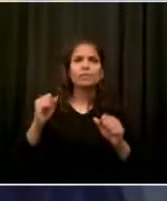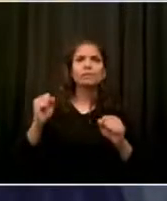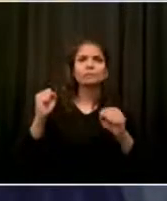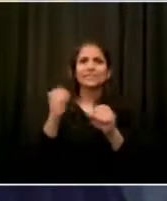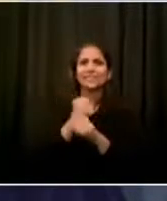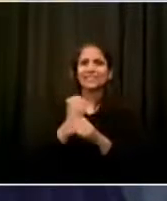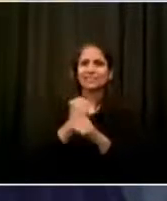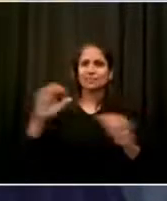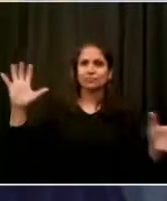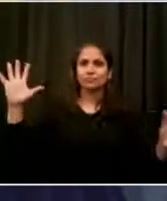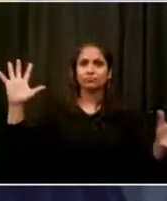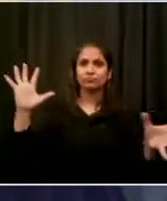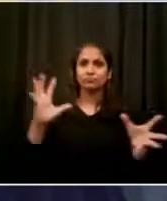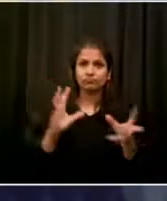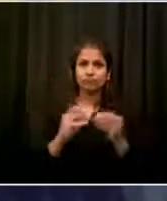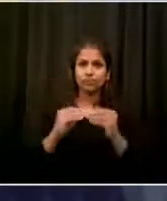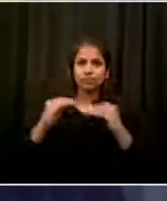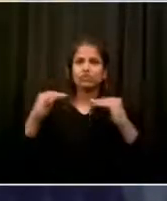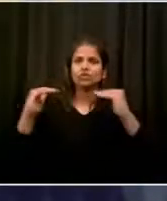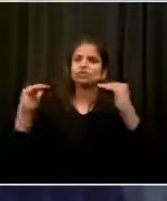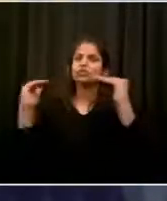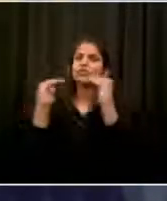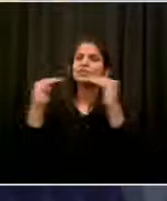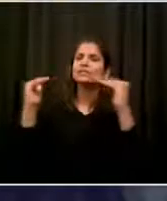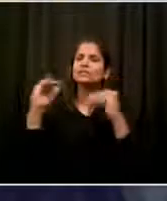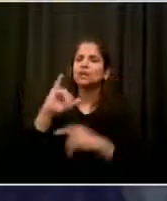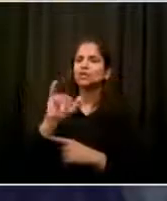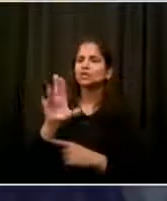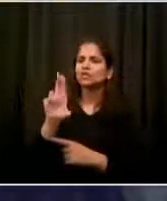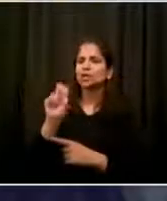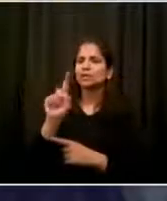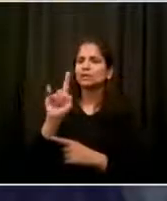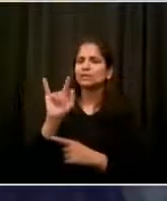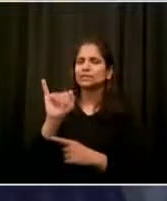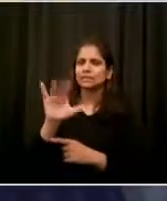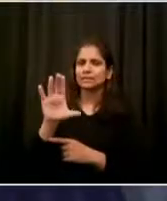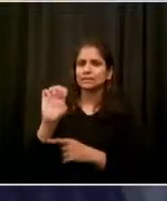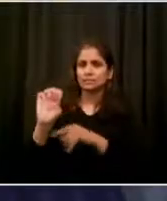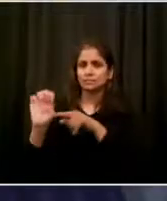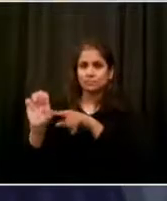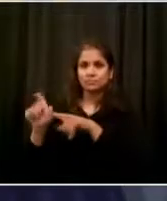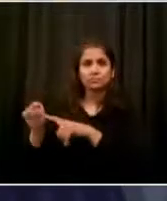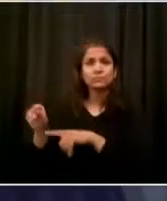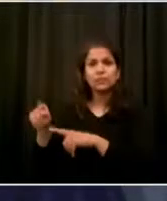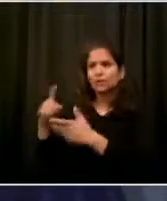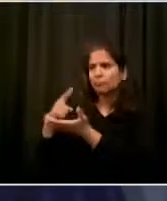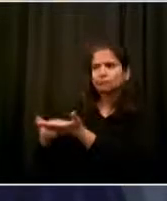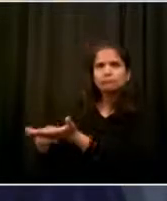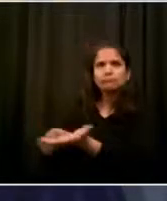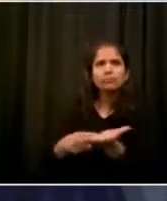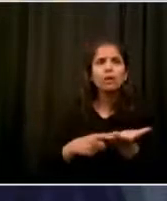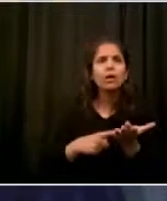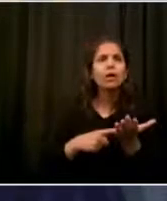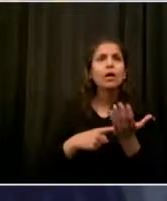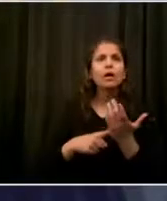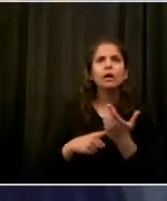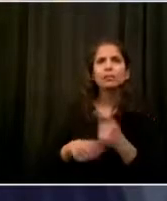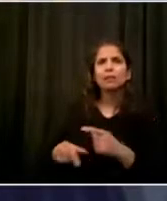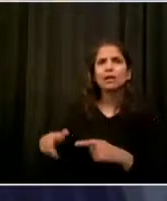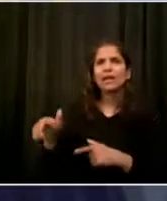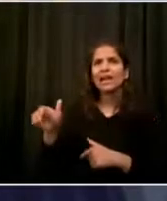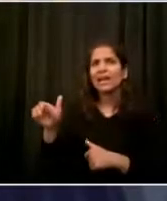that not only are their voices heard, but they're heard in full. That people who truly